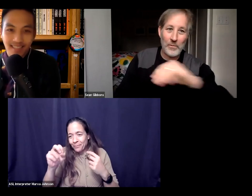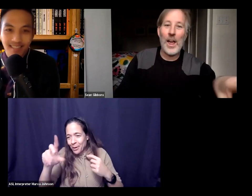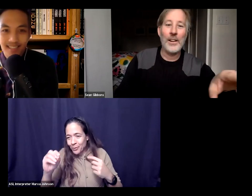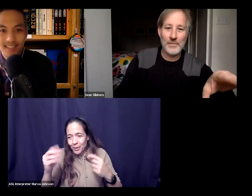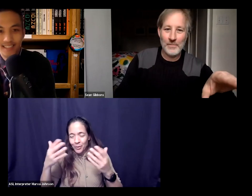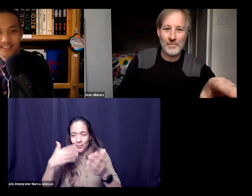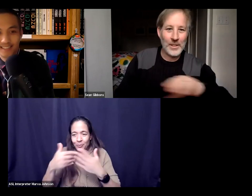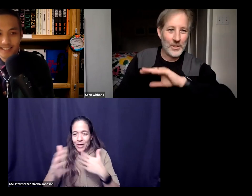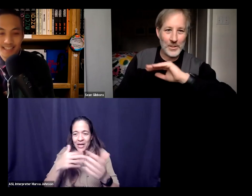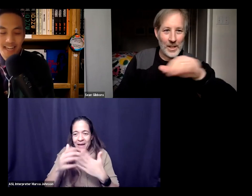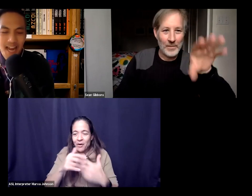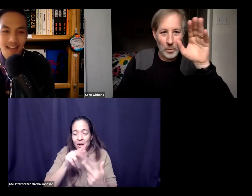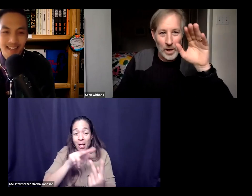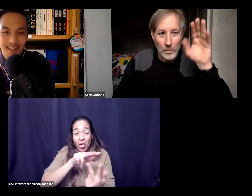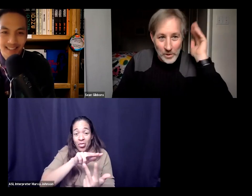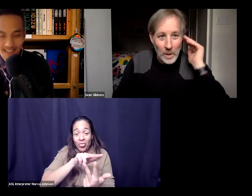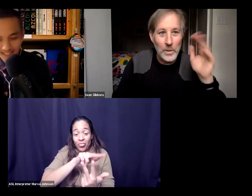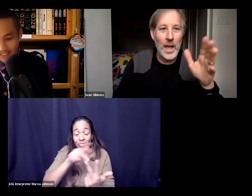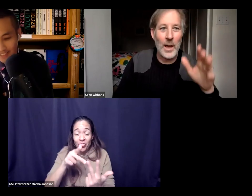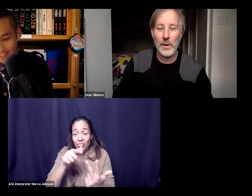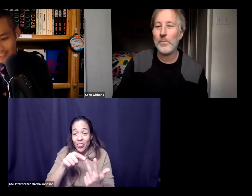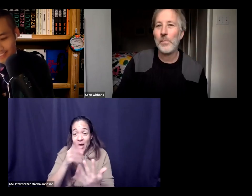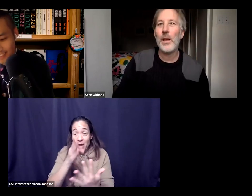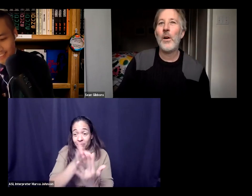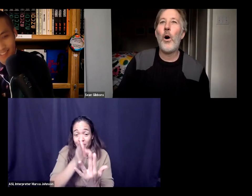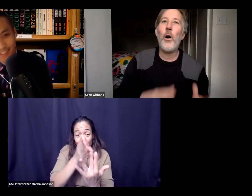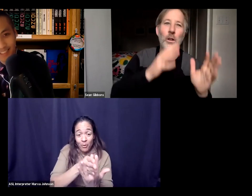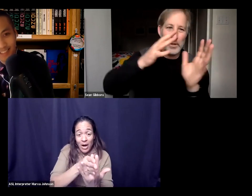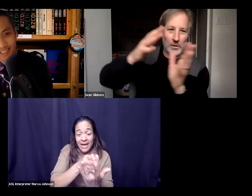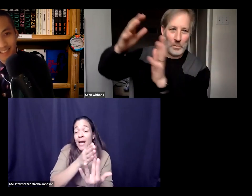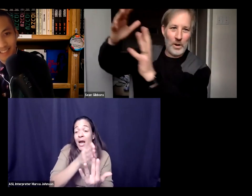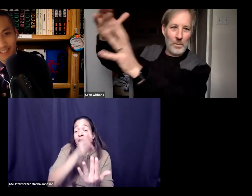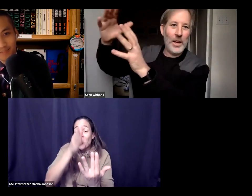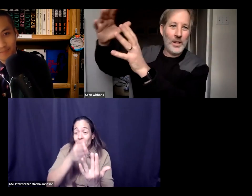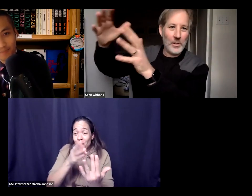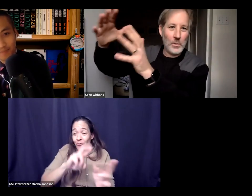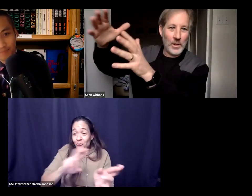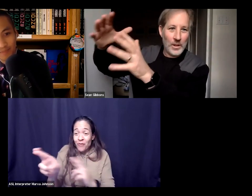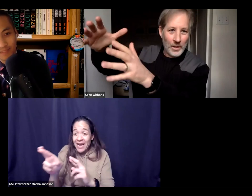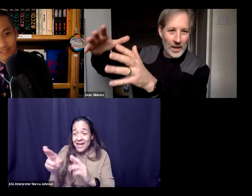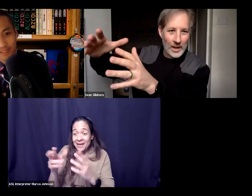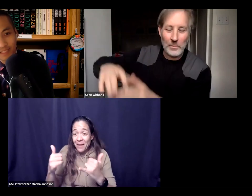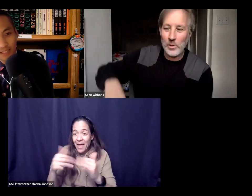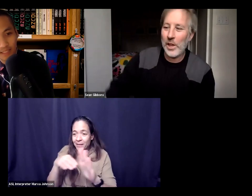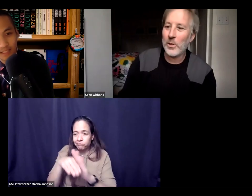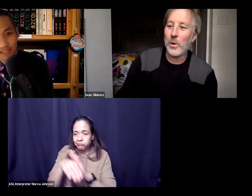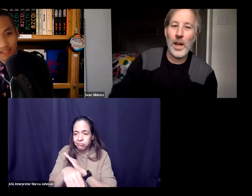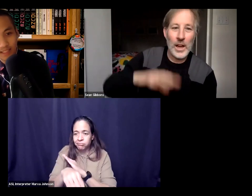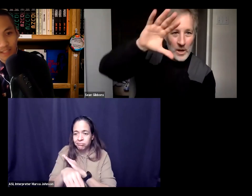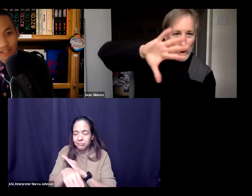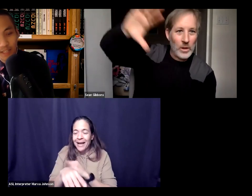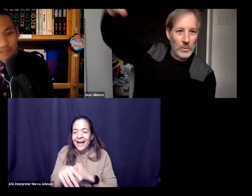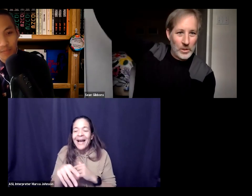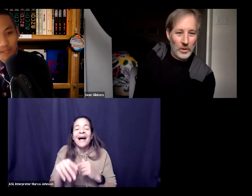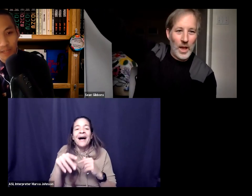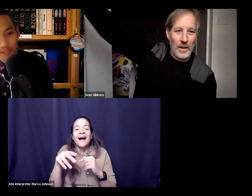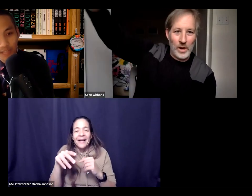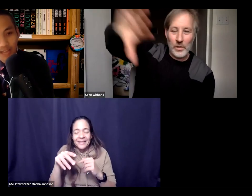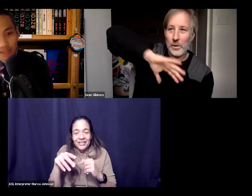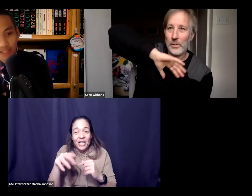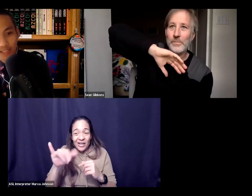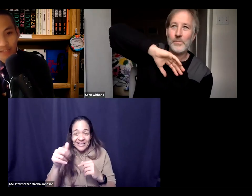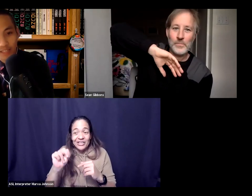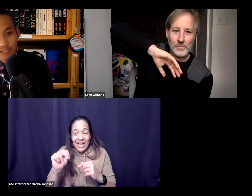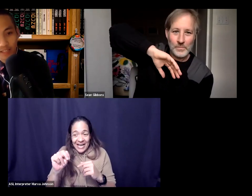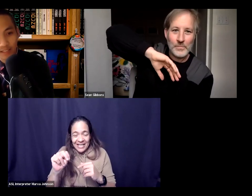quarter and they're flat they just something happened all of us are probably heading towards a little of that come january that's me just